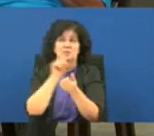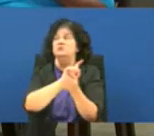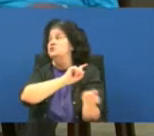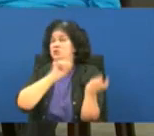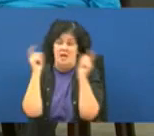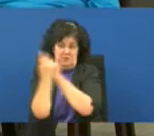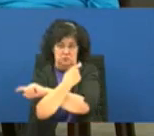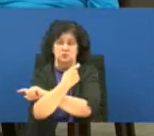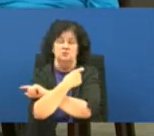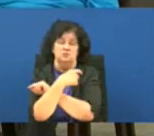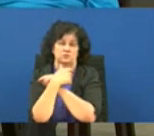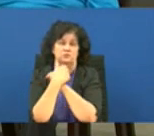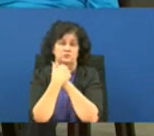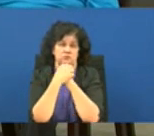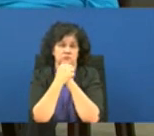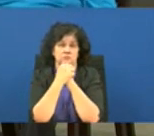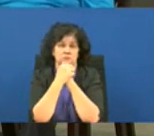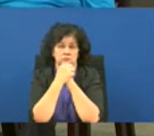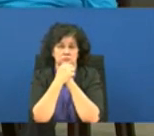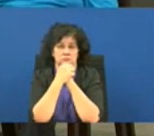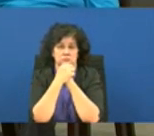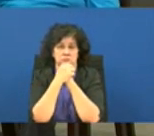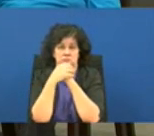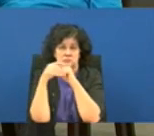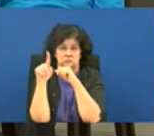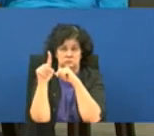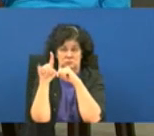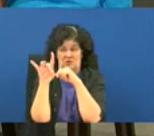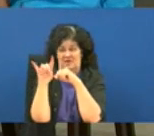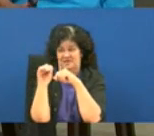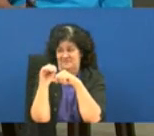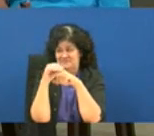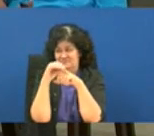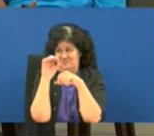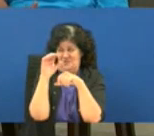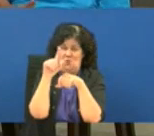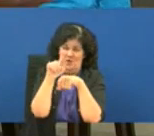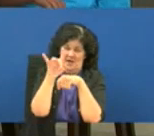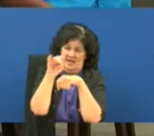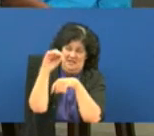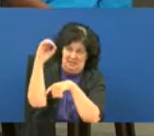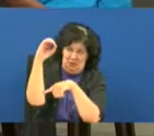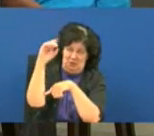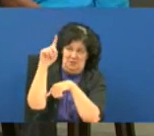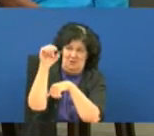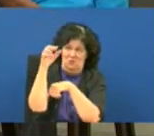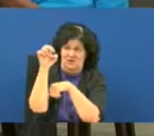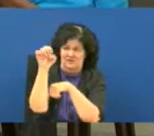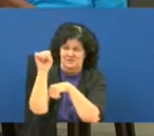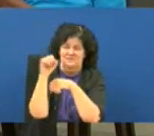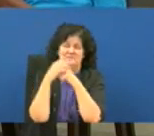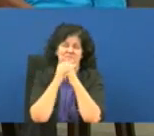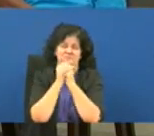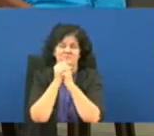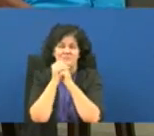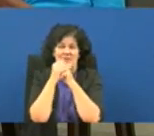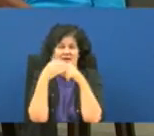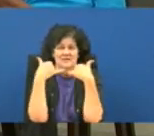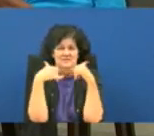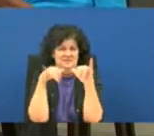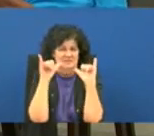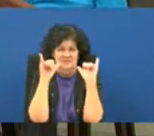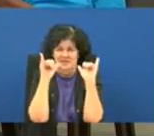or 180 oh yeah right you're right i'm sorry a 180 thank you it's still flipping